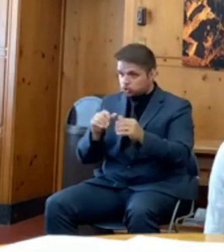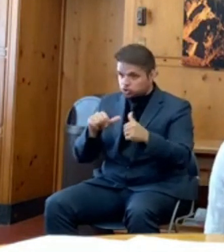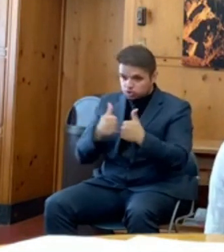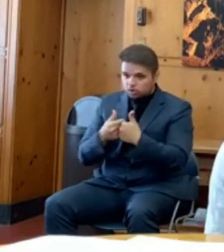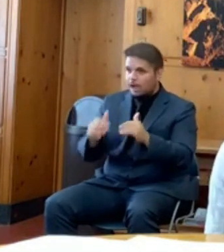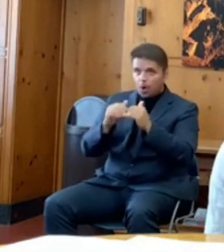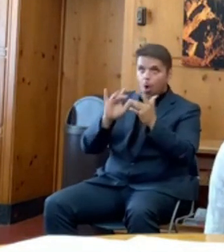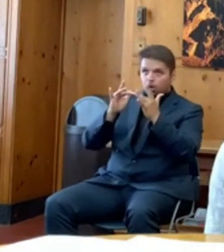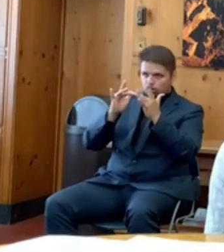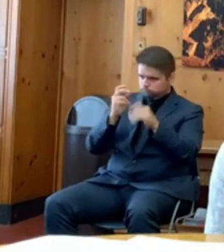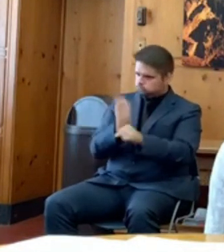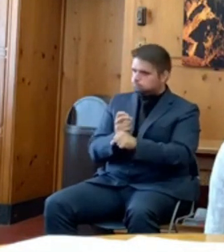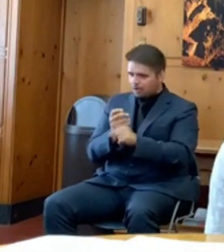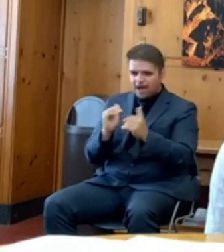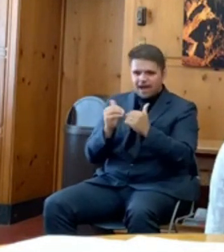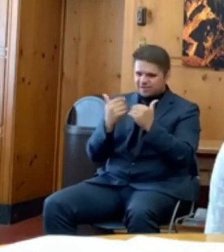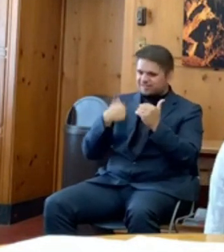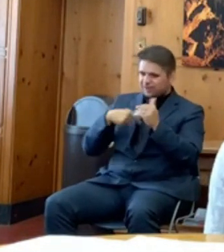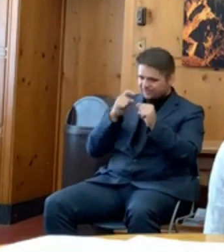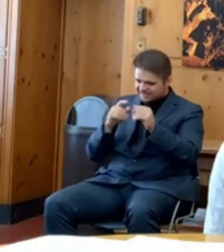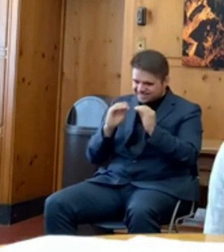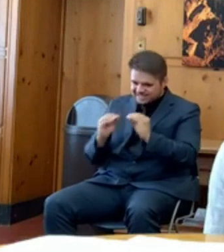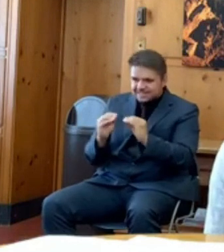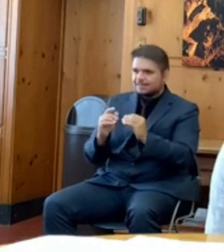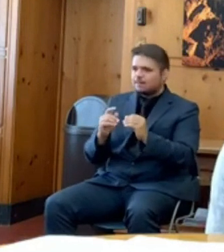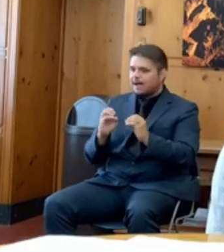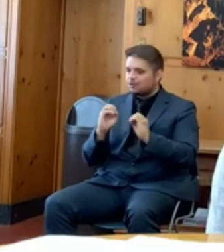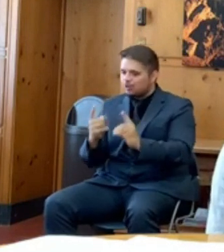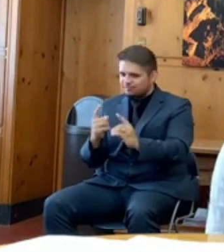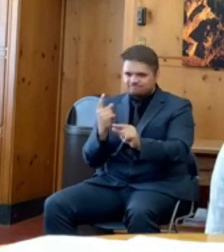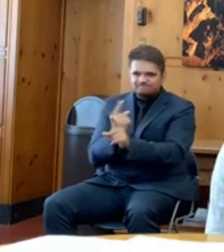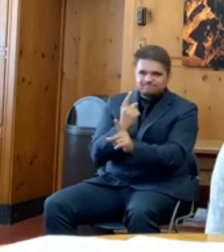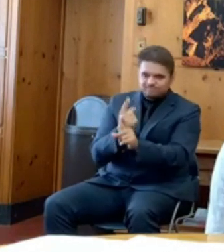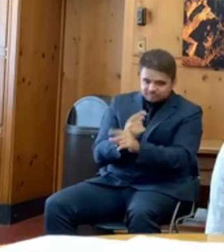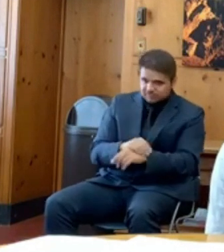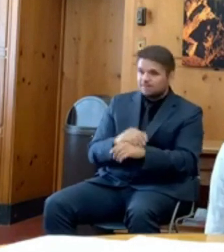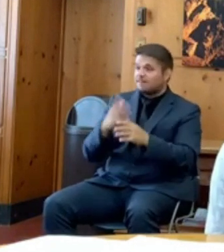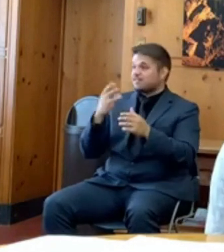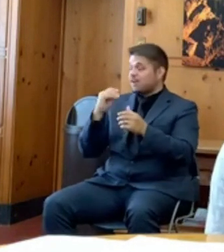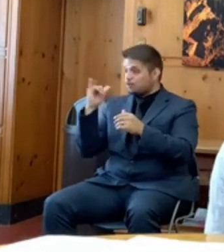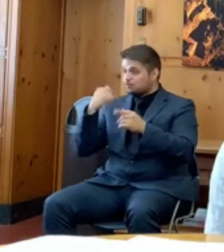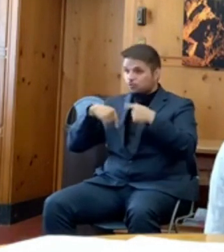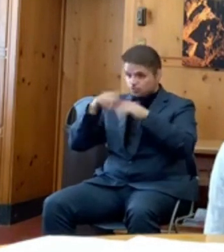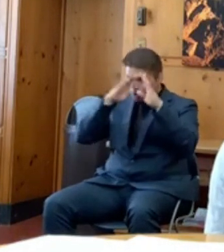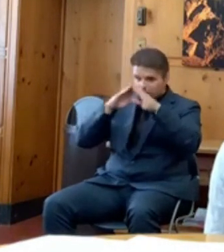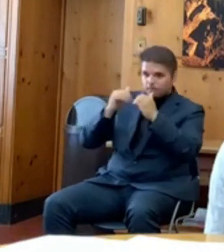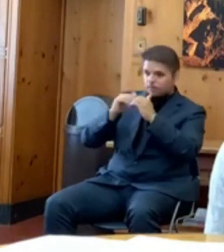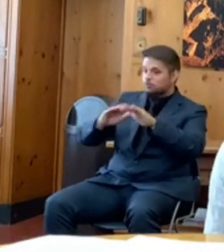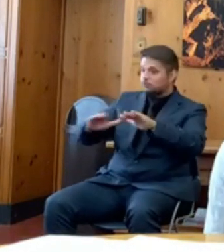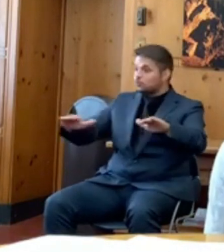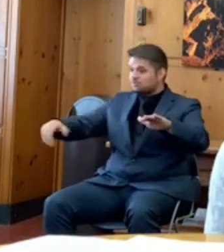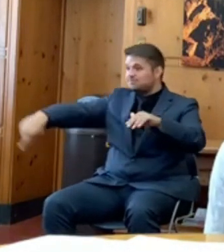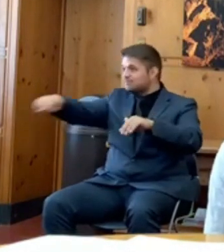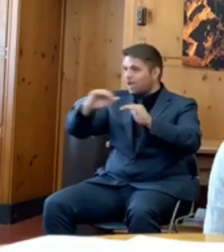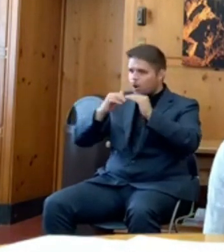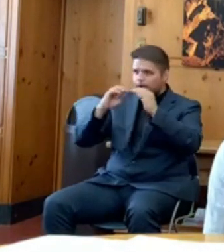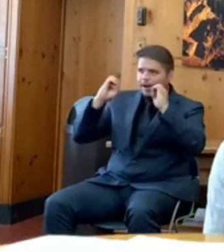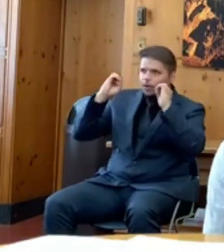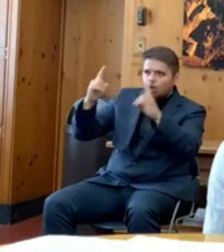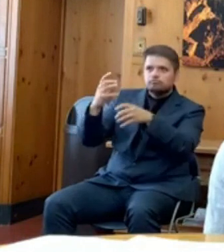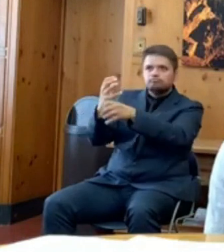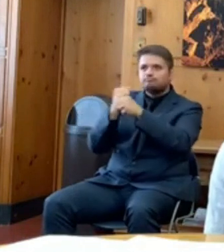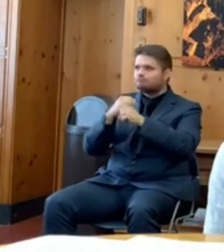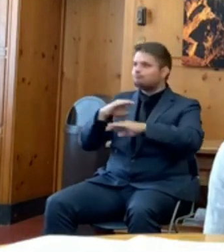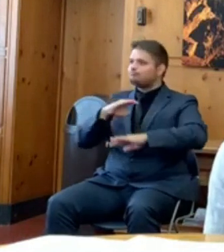is that we all work to make sure that our children and our teachers and our staff are safe and that our kids, regardless